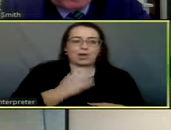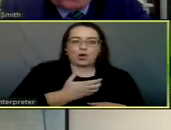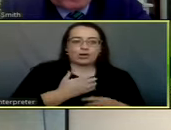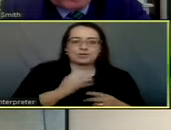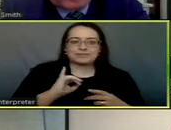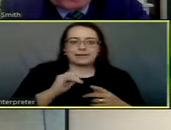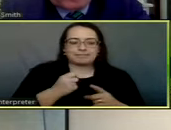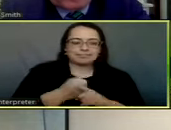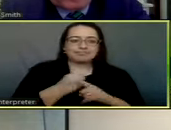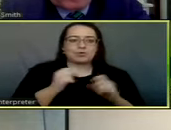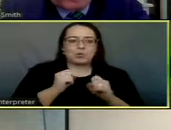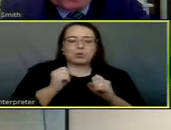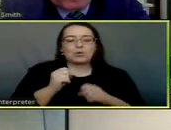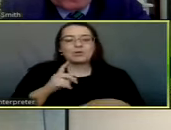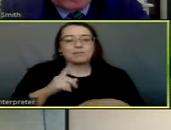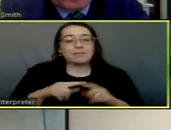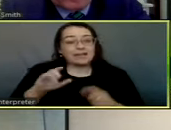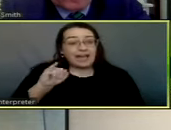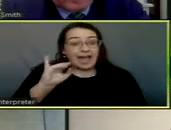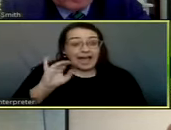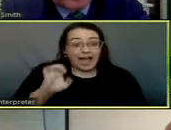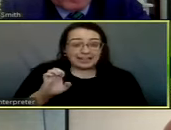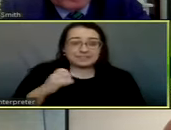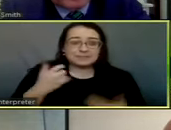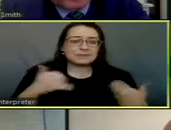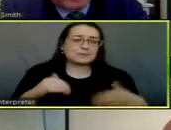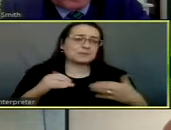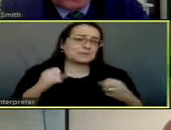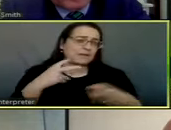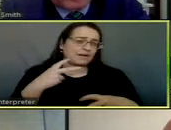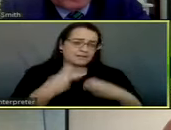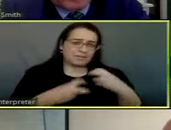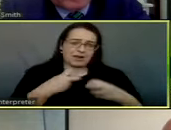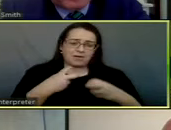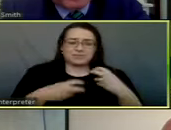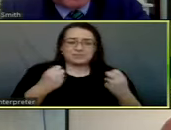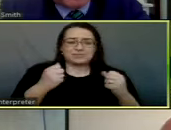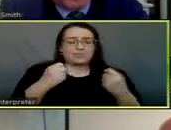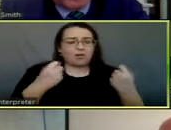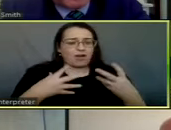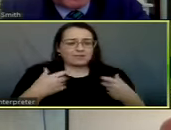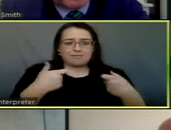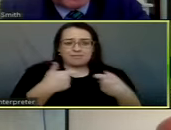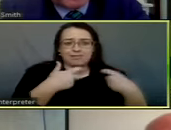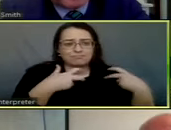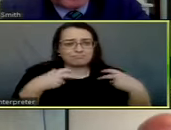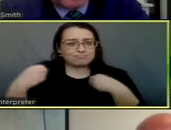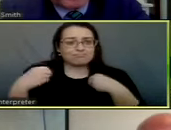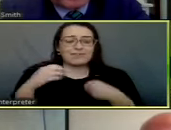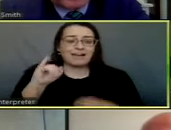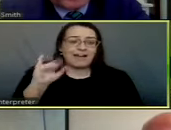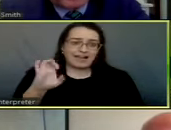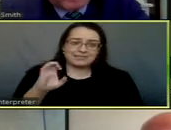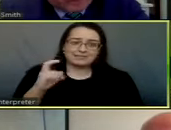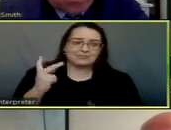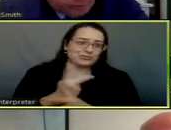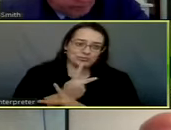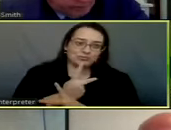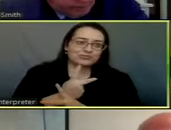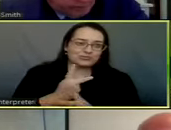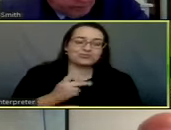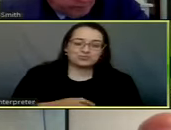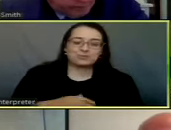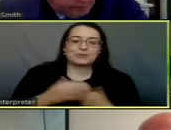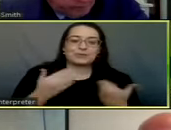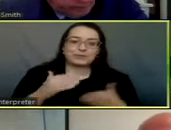because ice kills us, ice cripples us, cripples a power company. Nothing like it, nothing worse. So